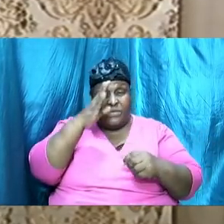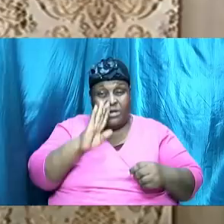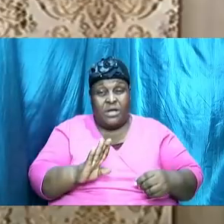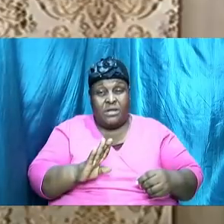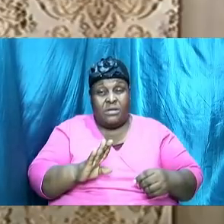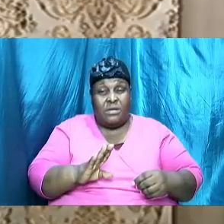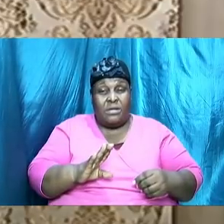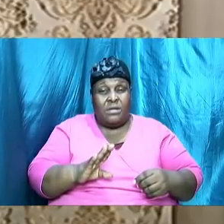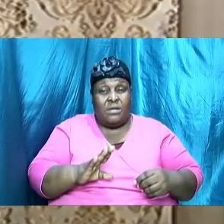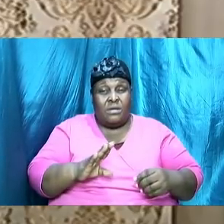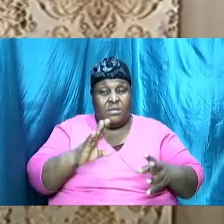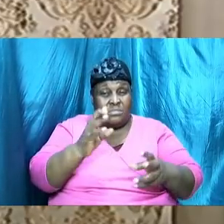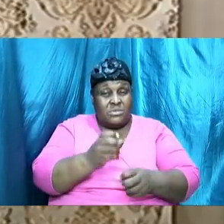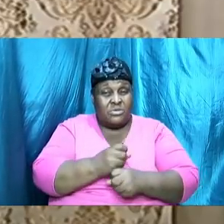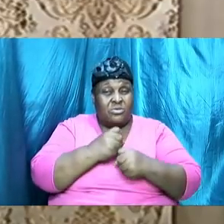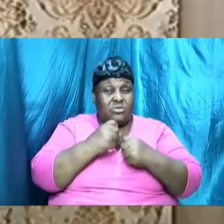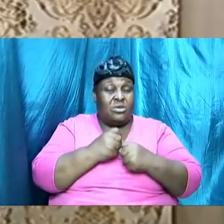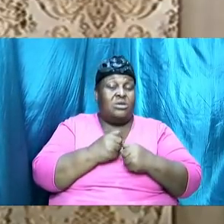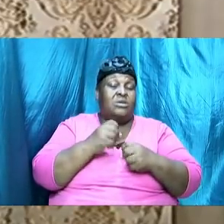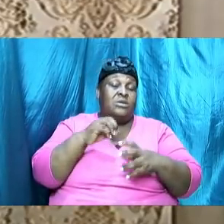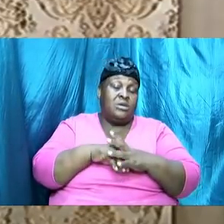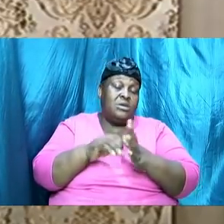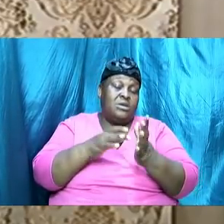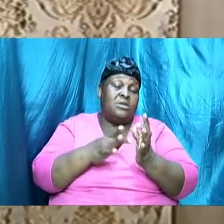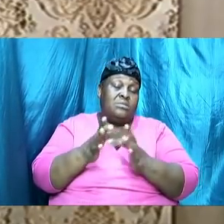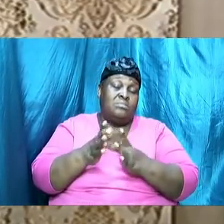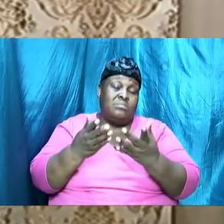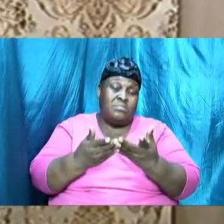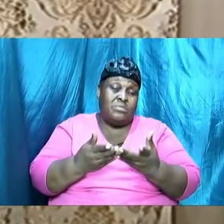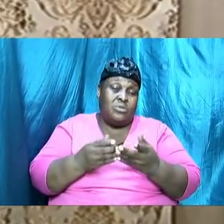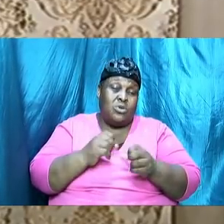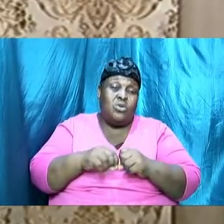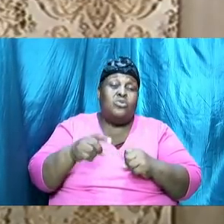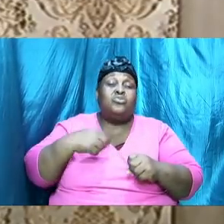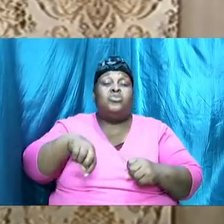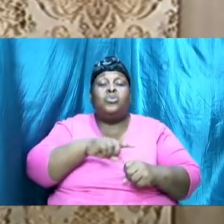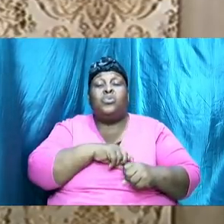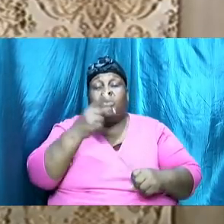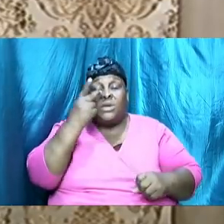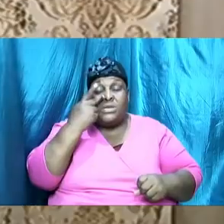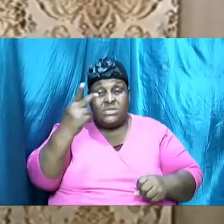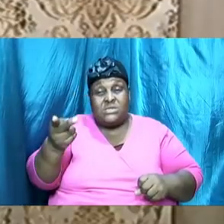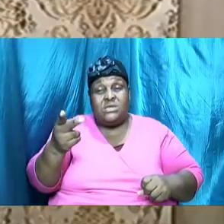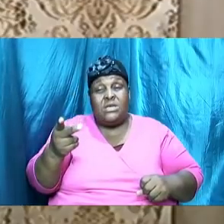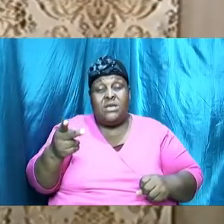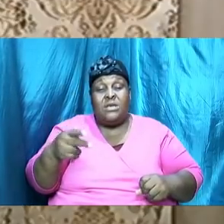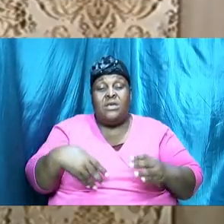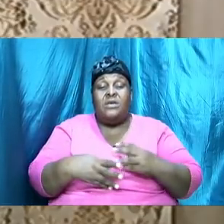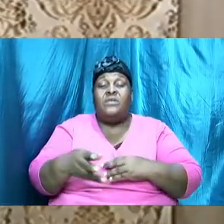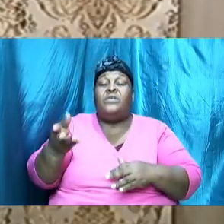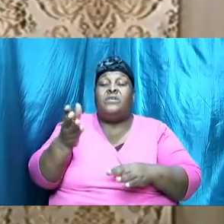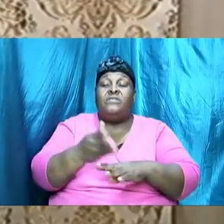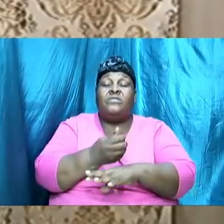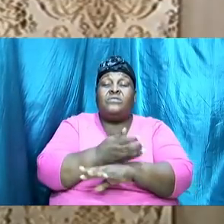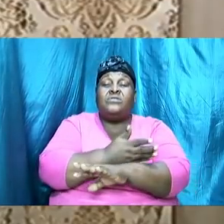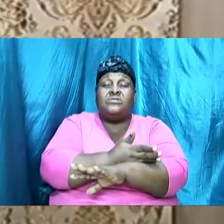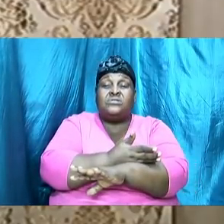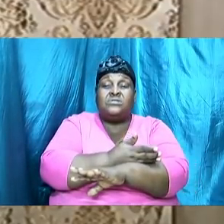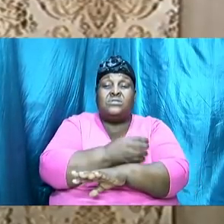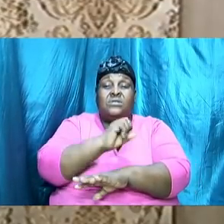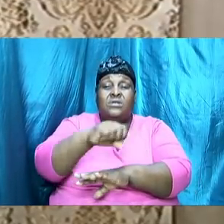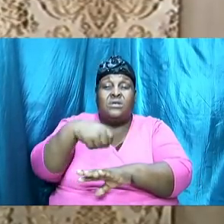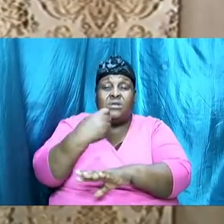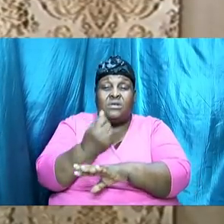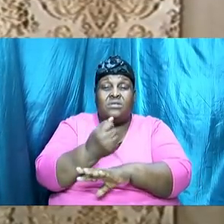this first week and the second week so that we see that there are foundational things if we